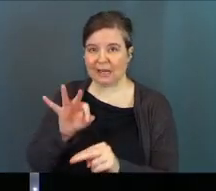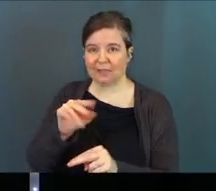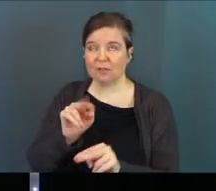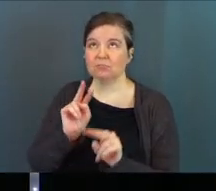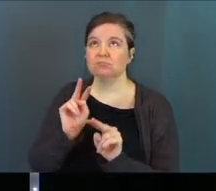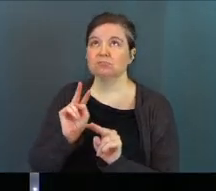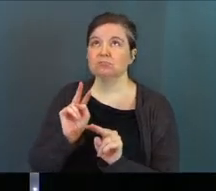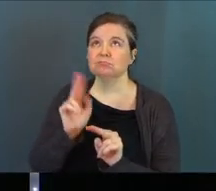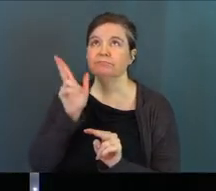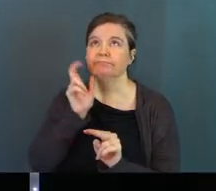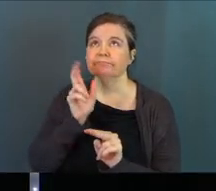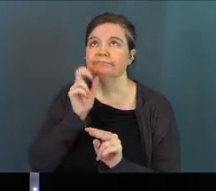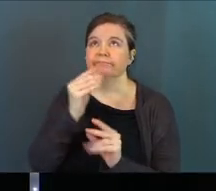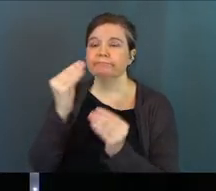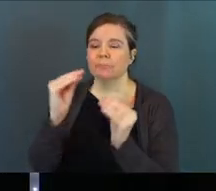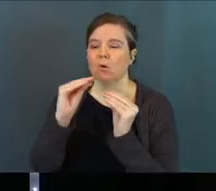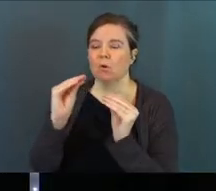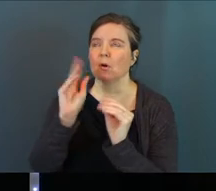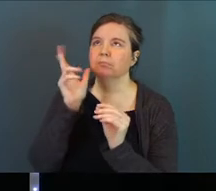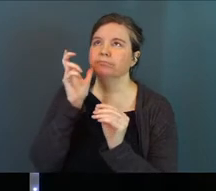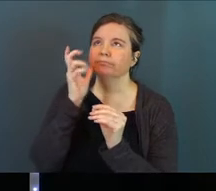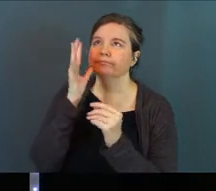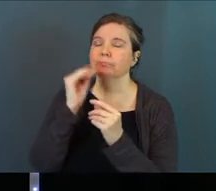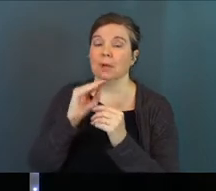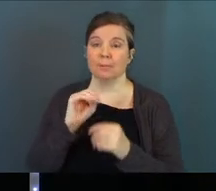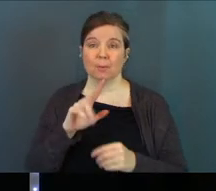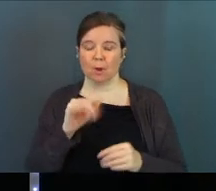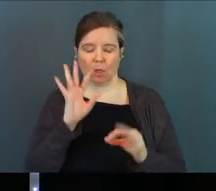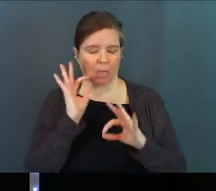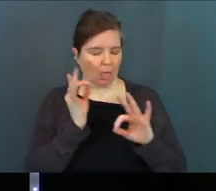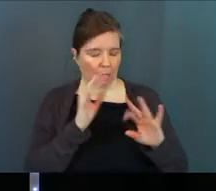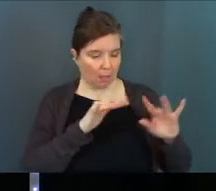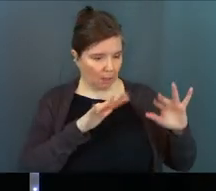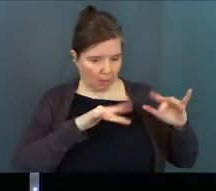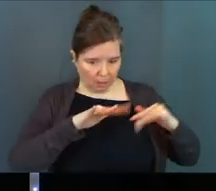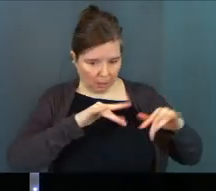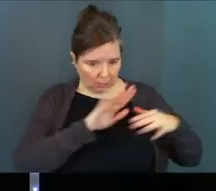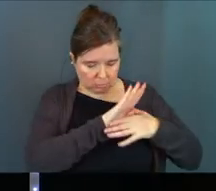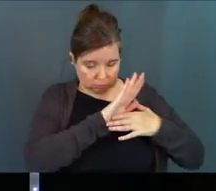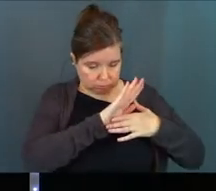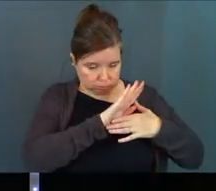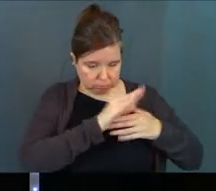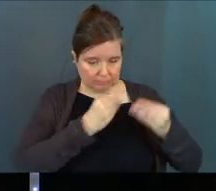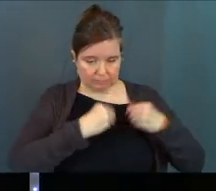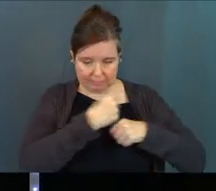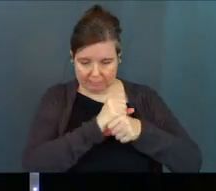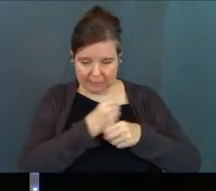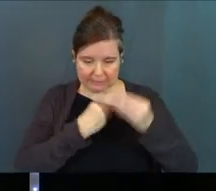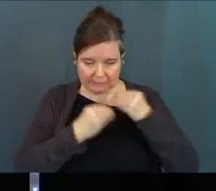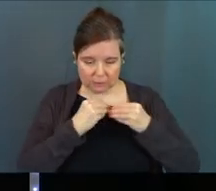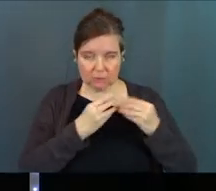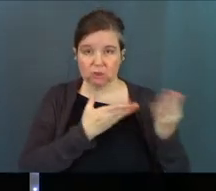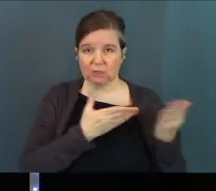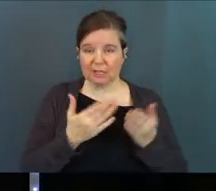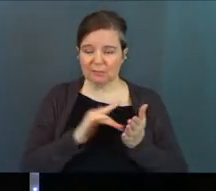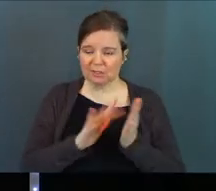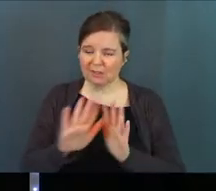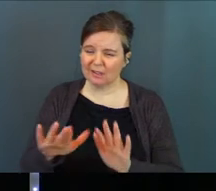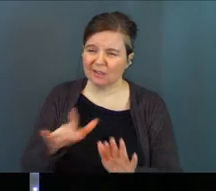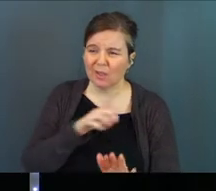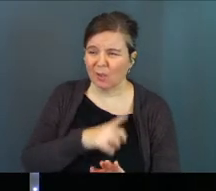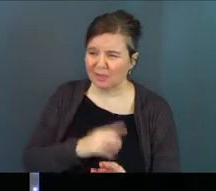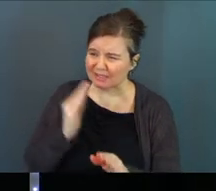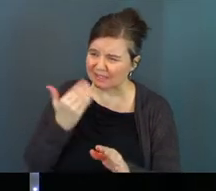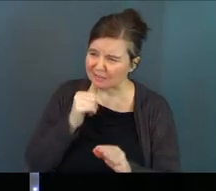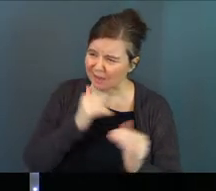listening to what he taught. But Martha was distracted by the big dinner she was preparing. She came to Jesus and said, Lord,